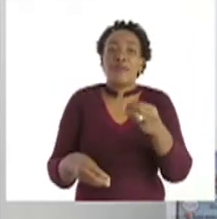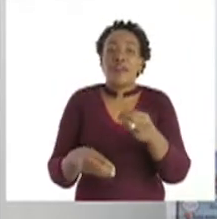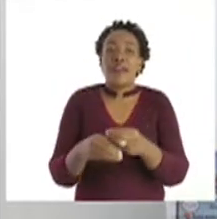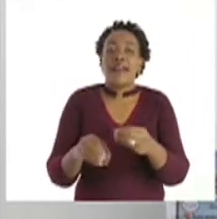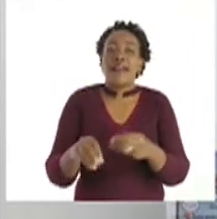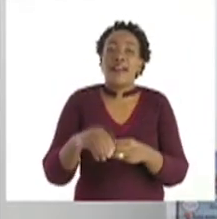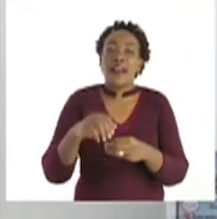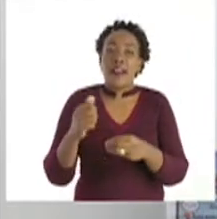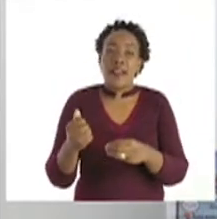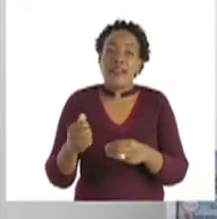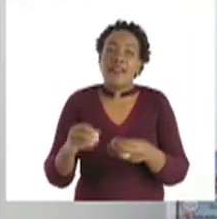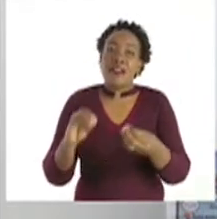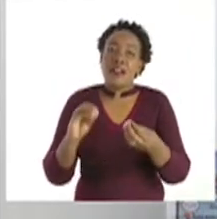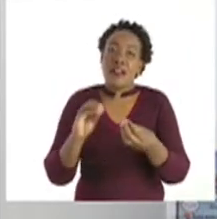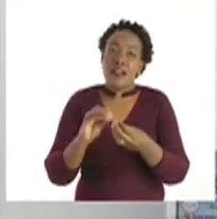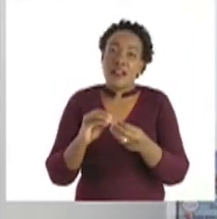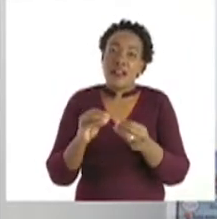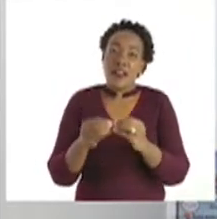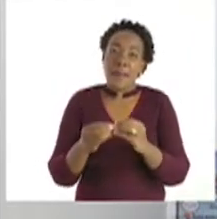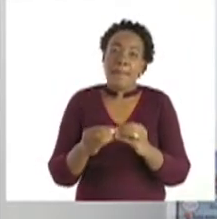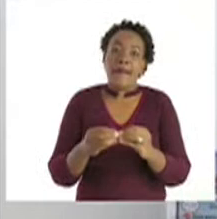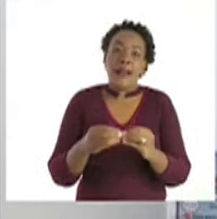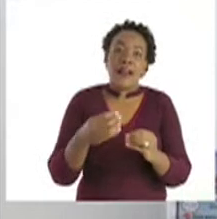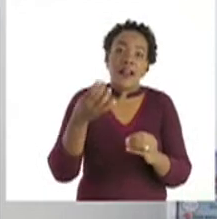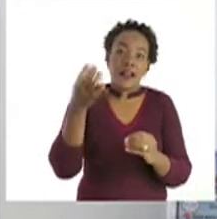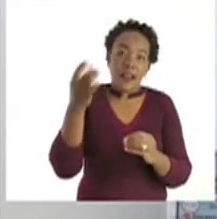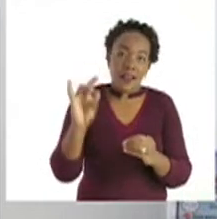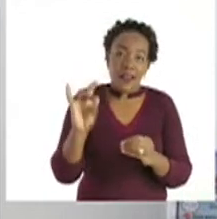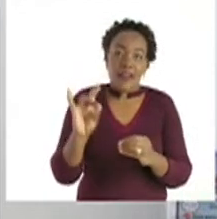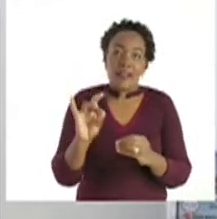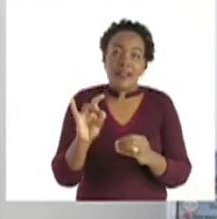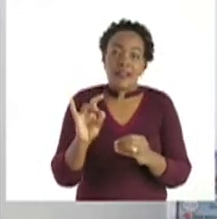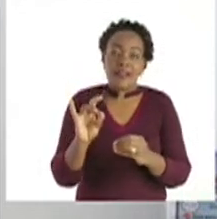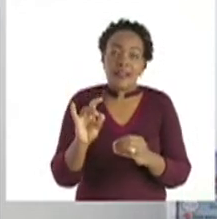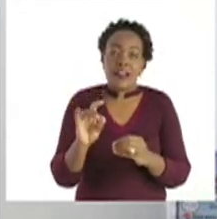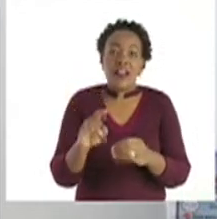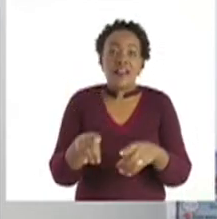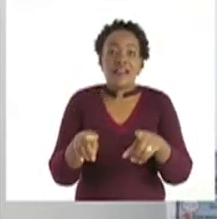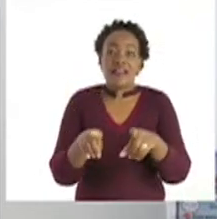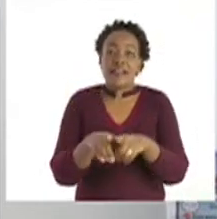It means 8 plus 8.